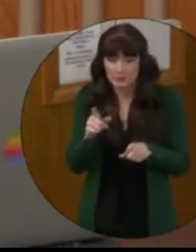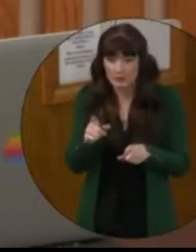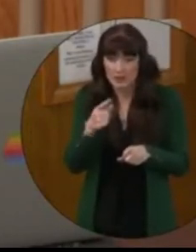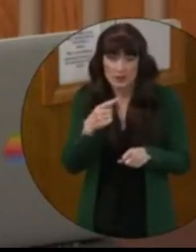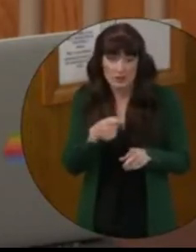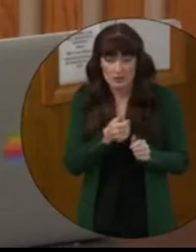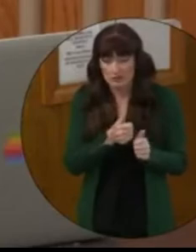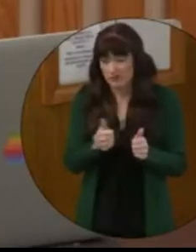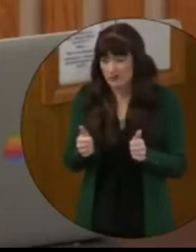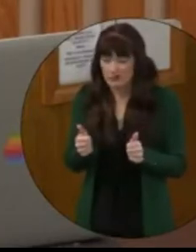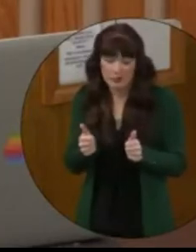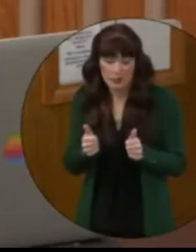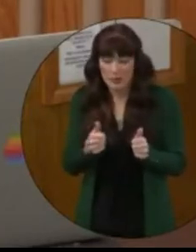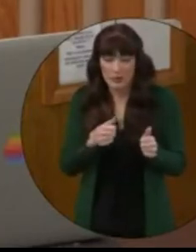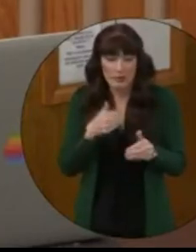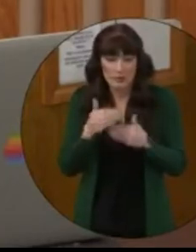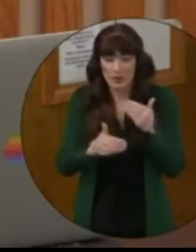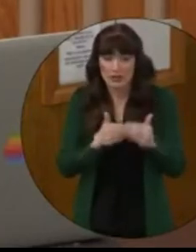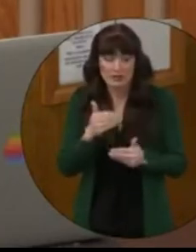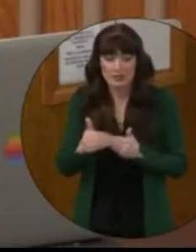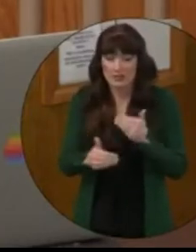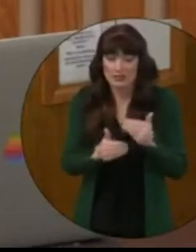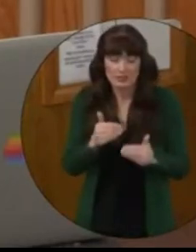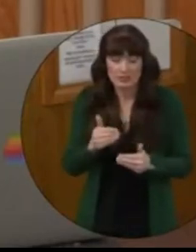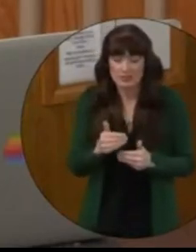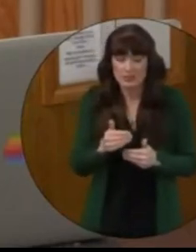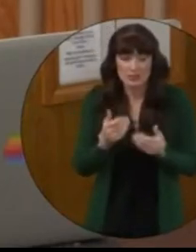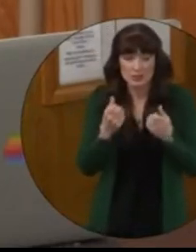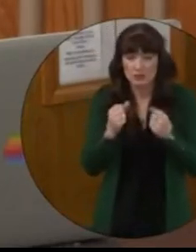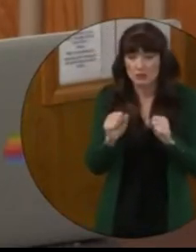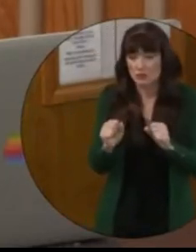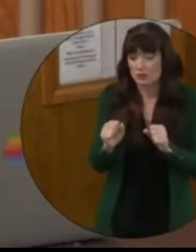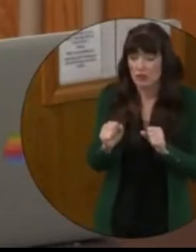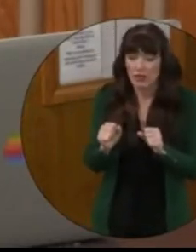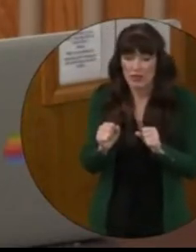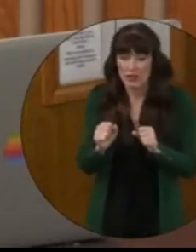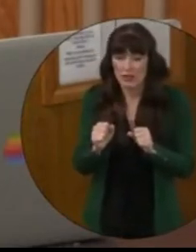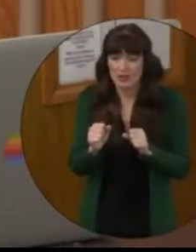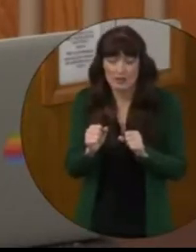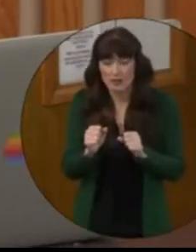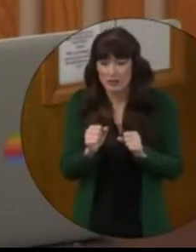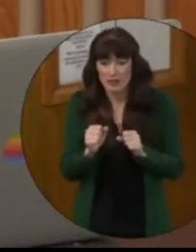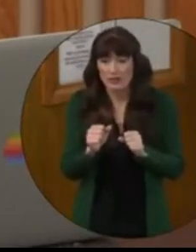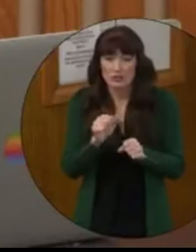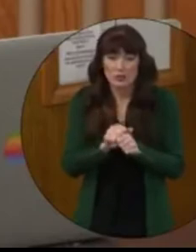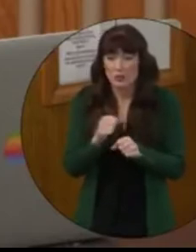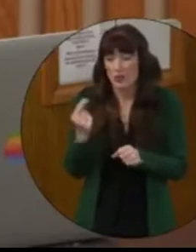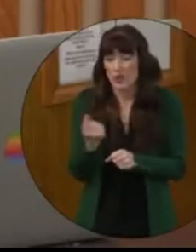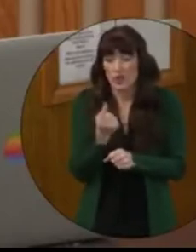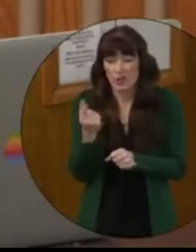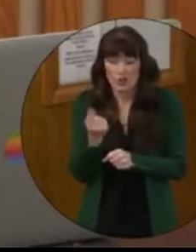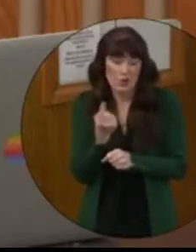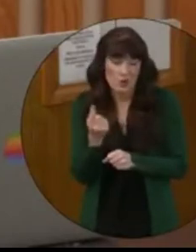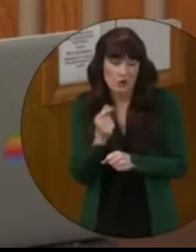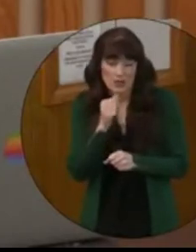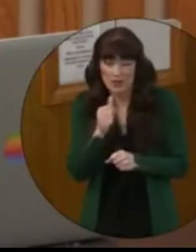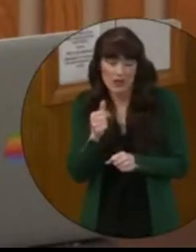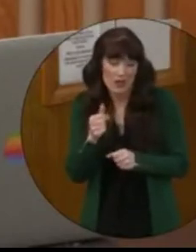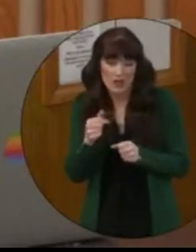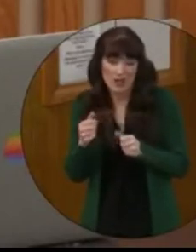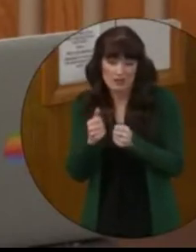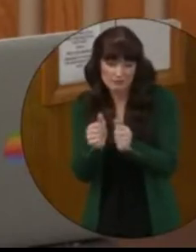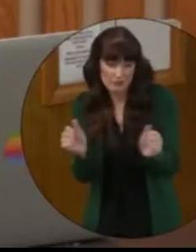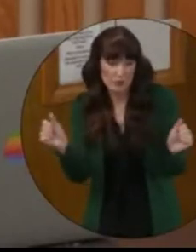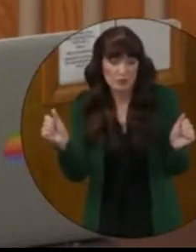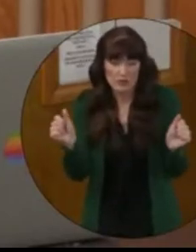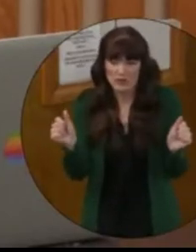exclude key personnel in an effort to work in a silo shrouded in mystery. When you bring items forward, frequently no